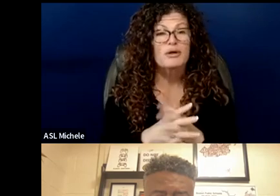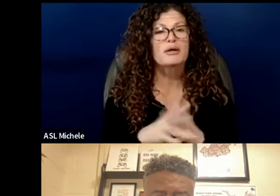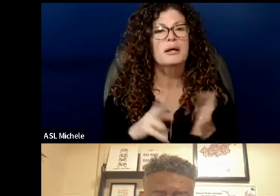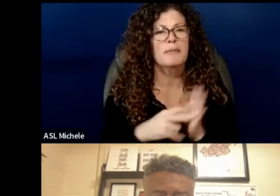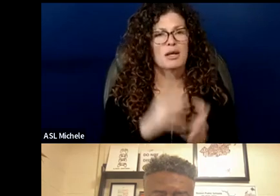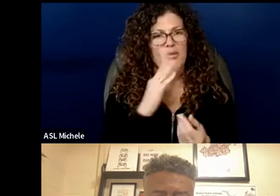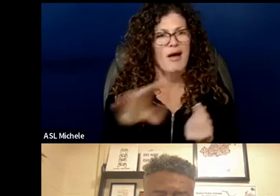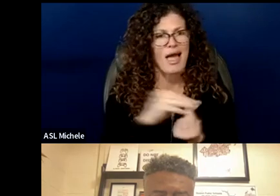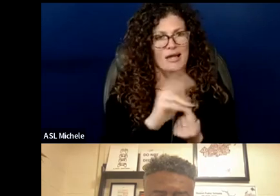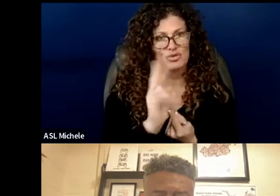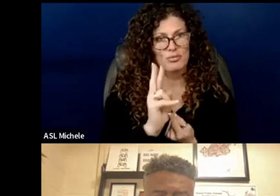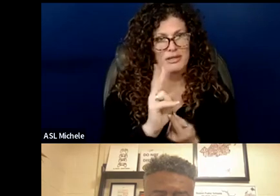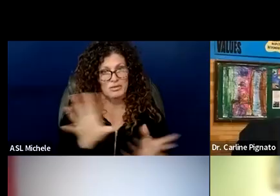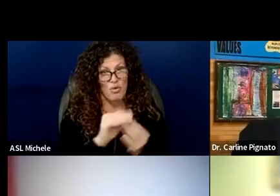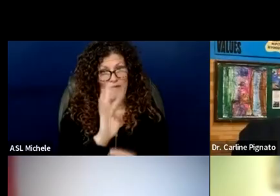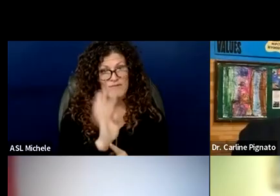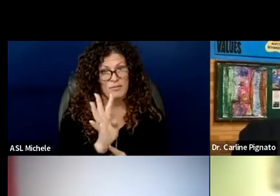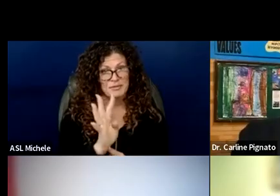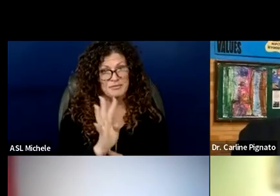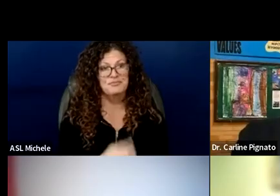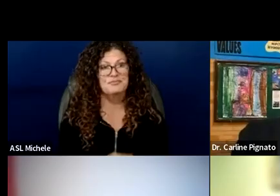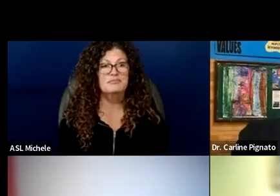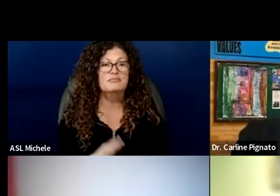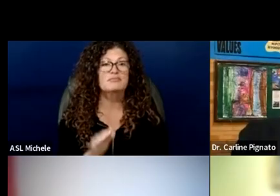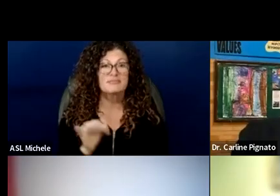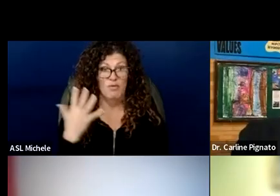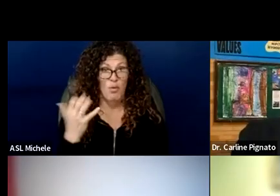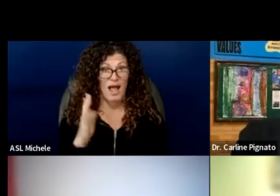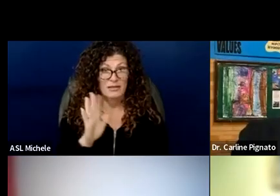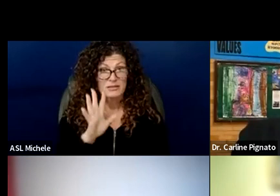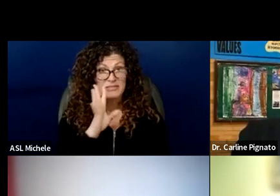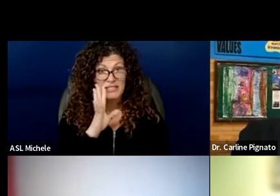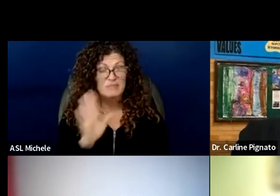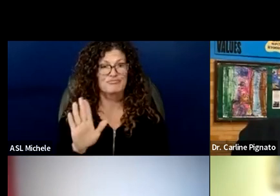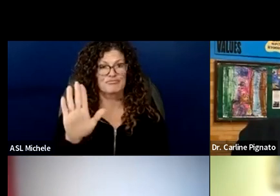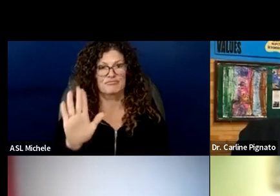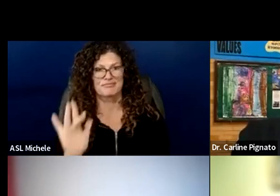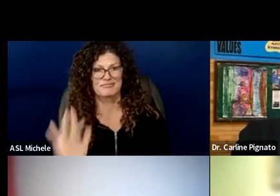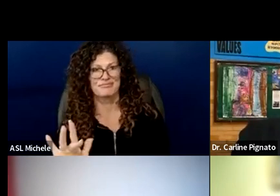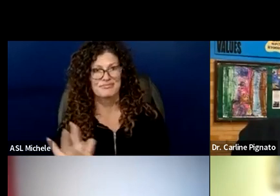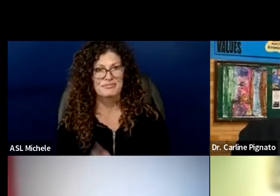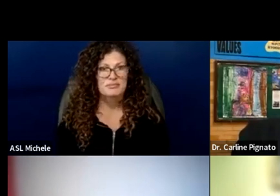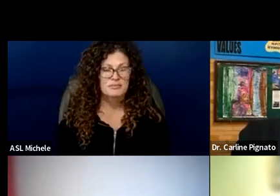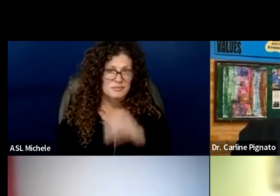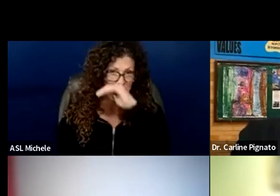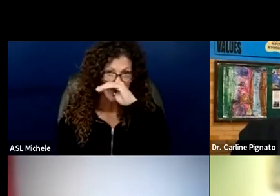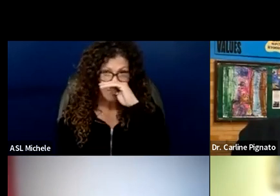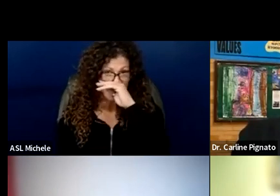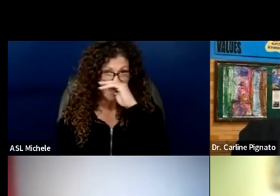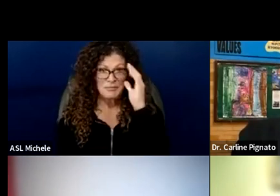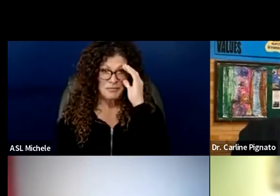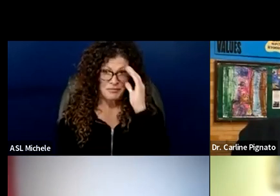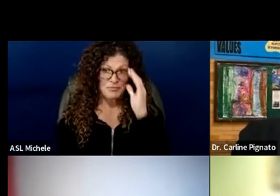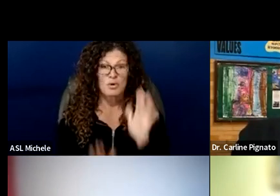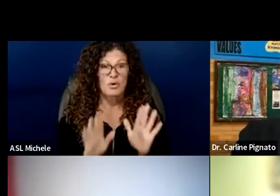additional two minutes please click the raise hand button if you wish to speak i will call on speakers in the order in